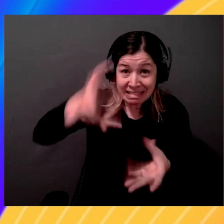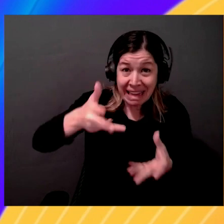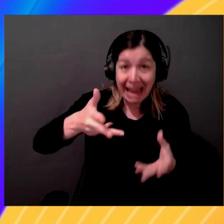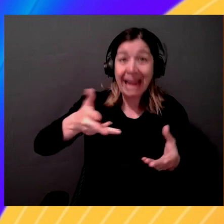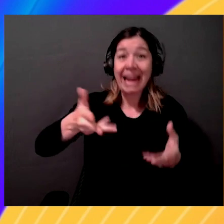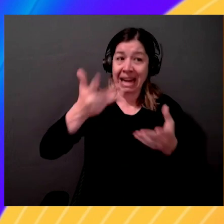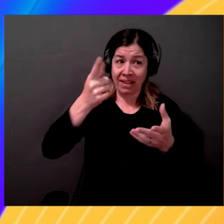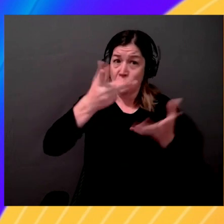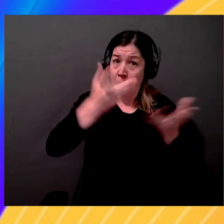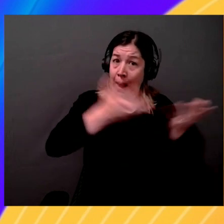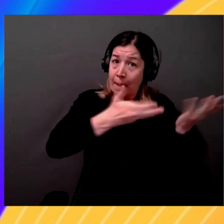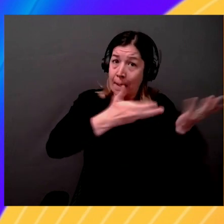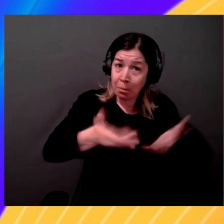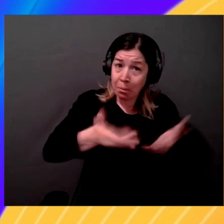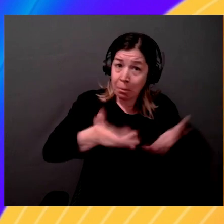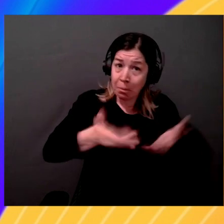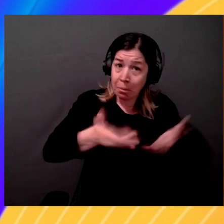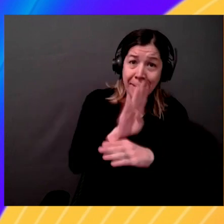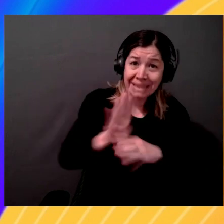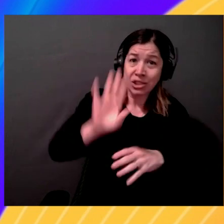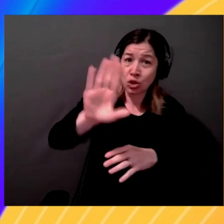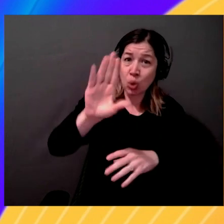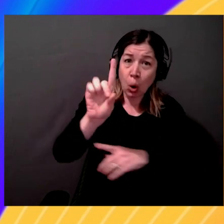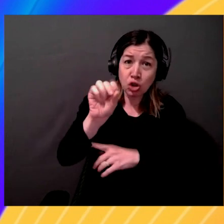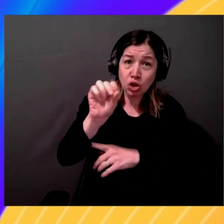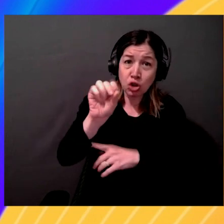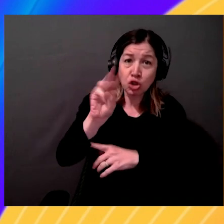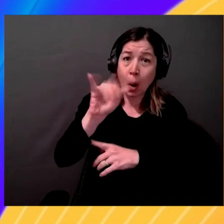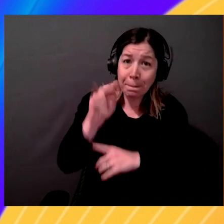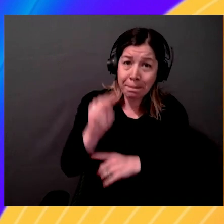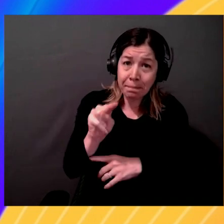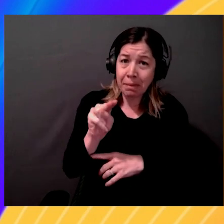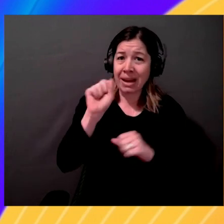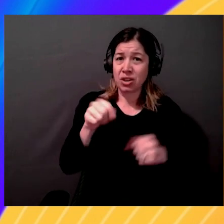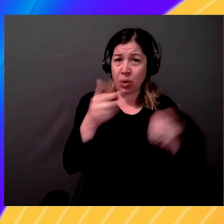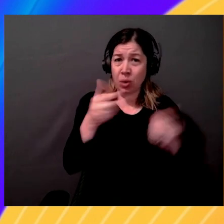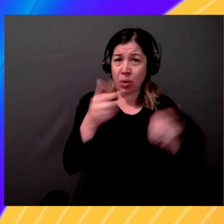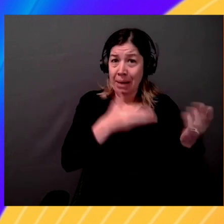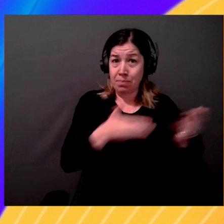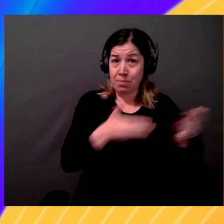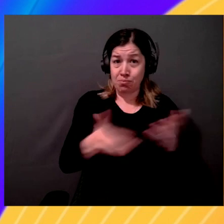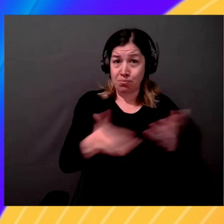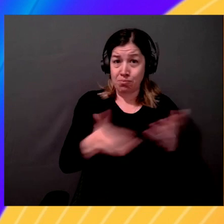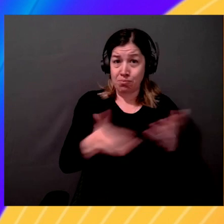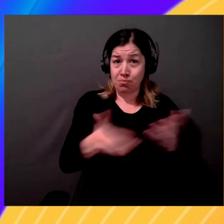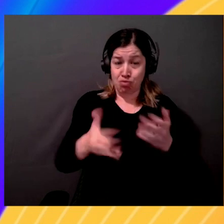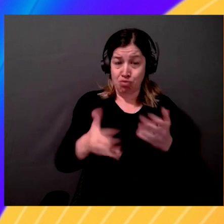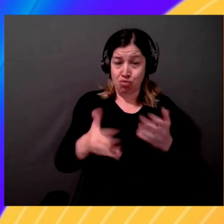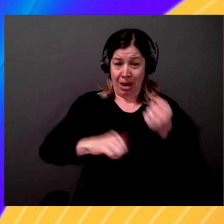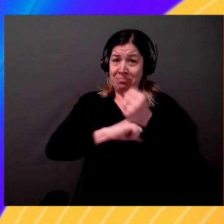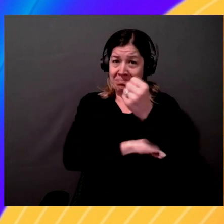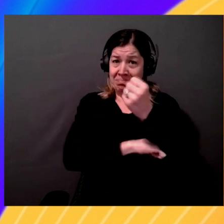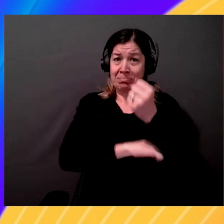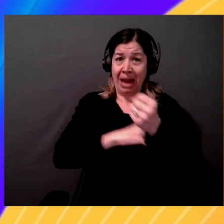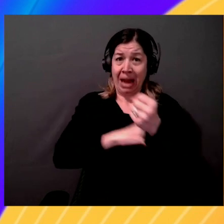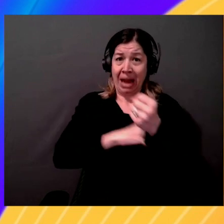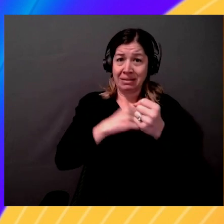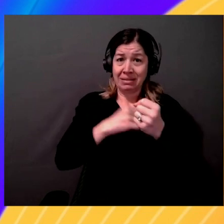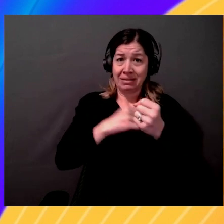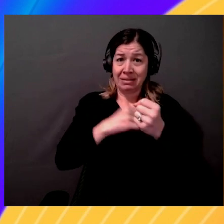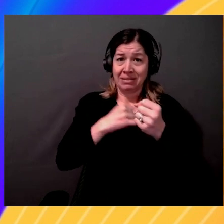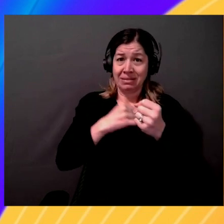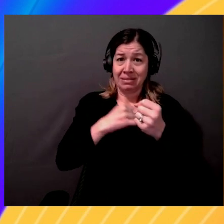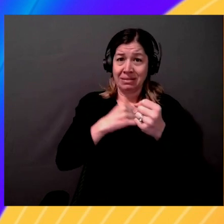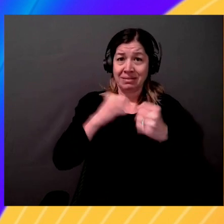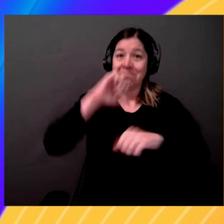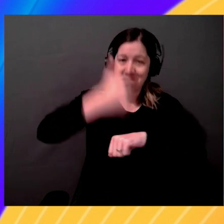business, you can take from a base foundation model, bring that data into S3. Okay. Train or fine